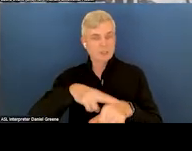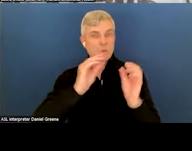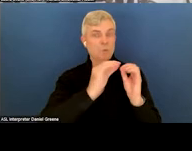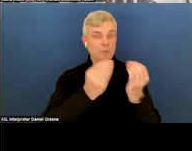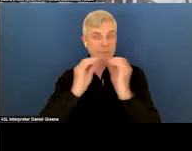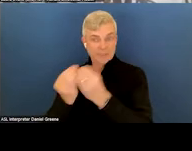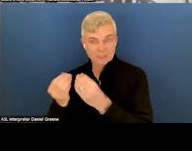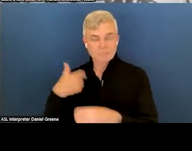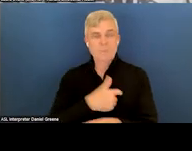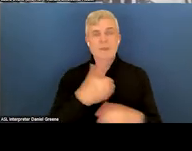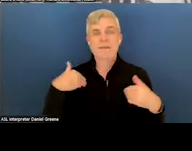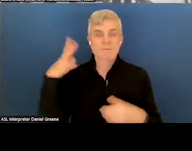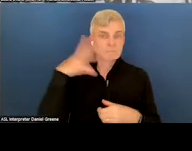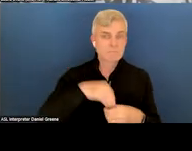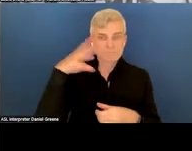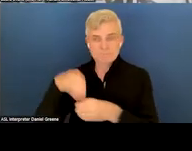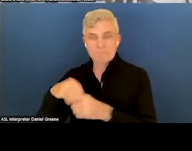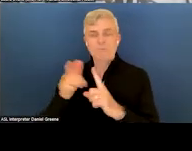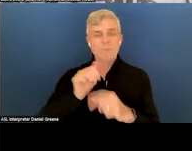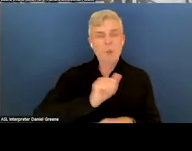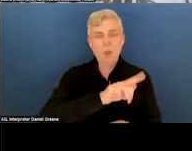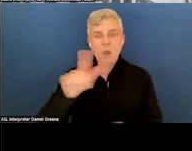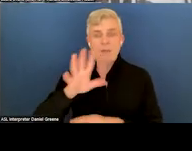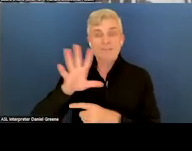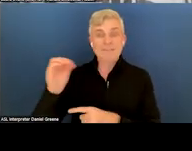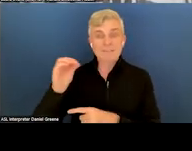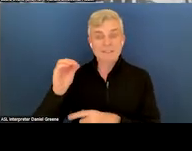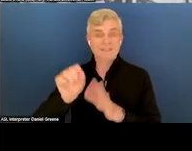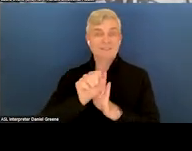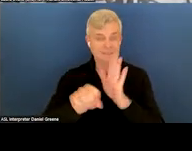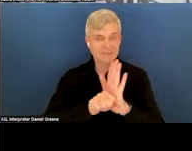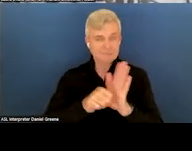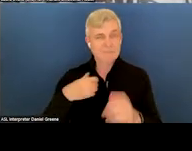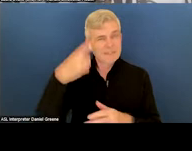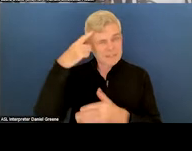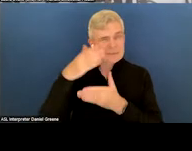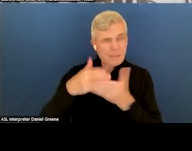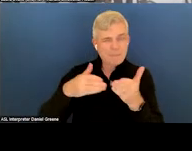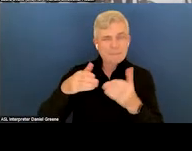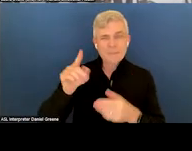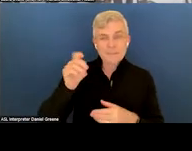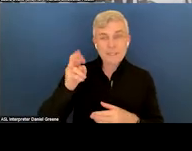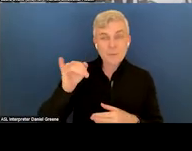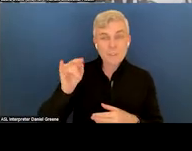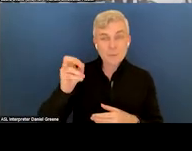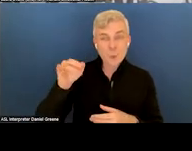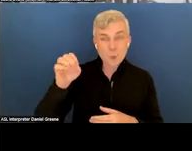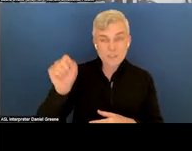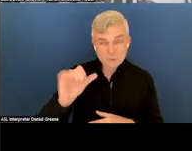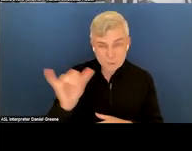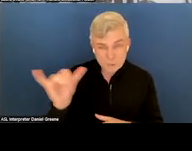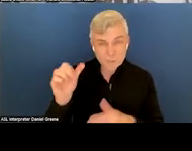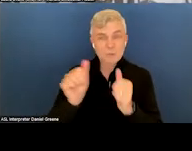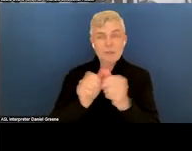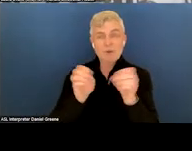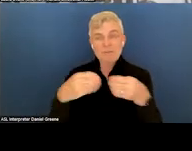participation from all 50 states and I think some territories as well with their offices of behavioral health or